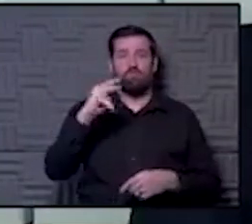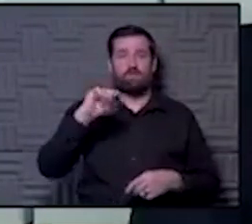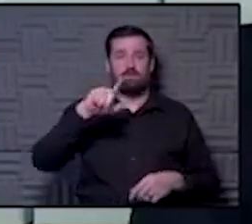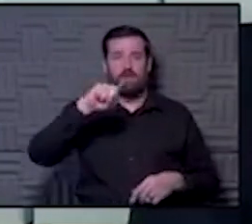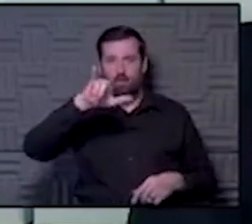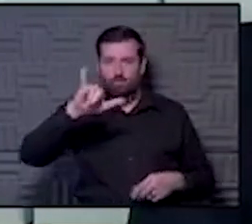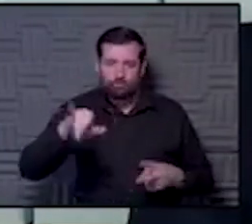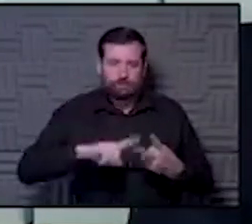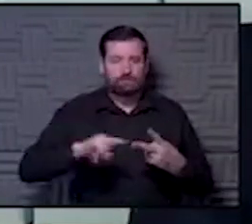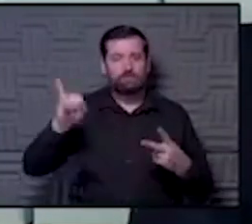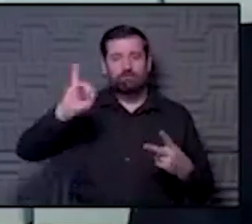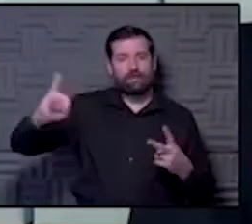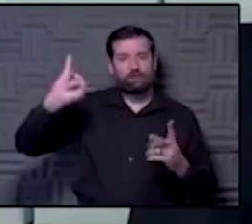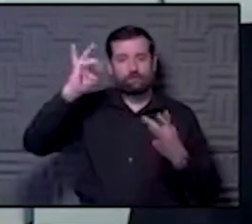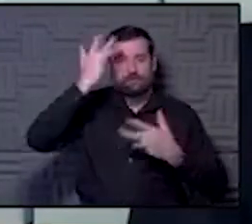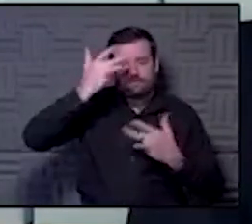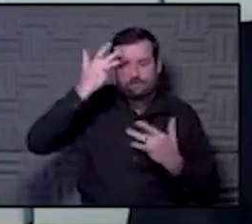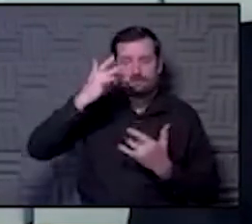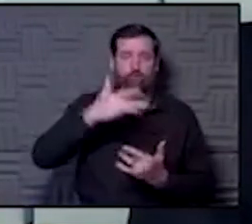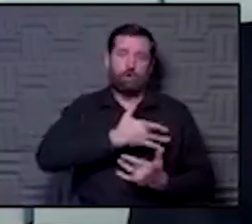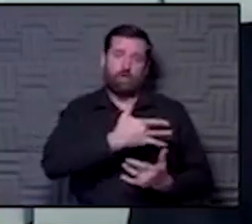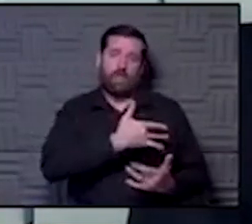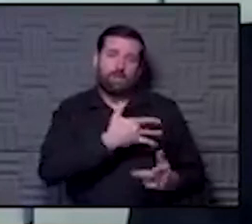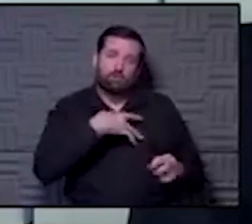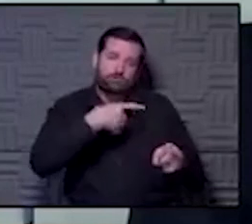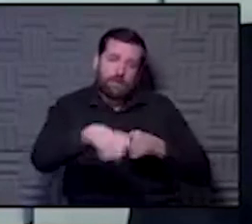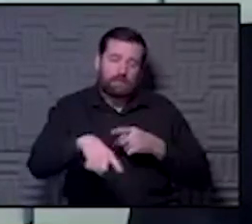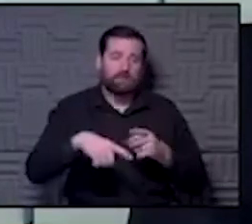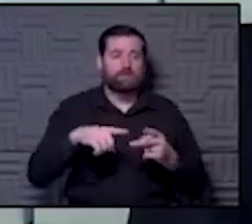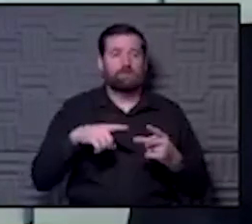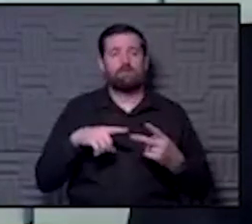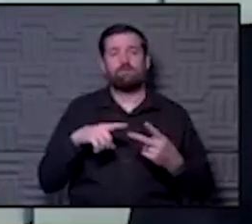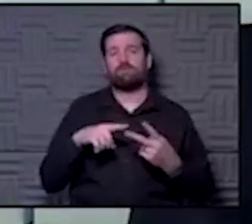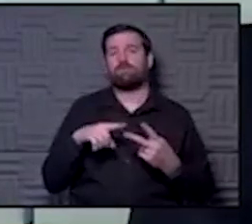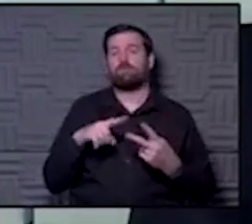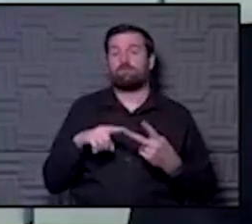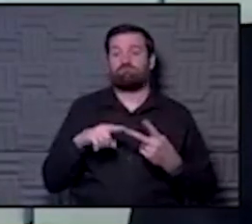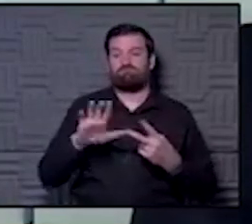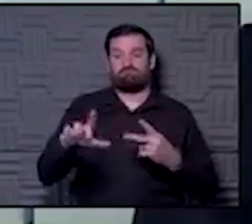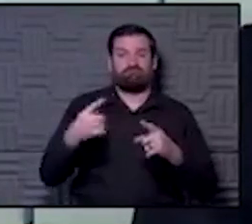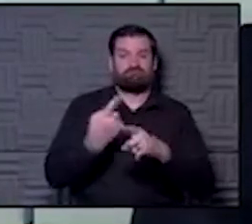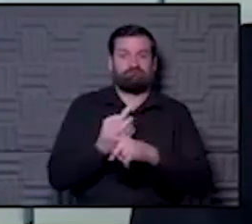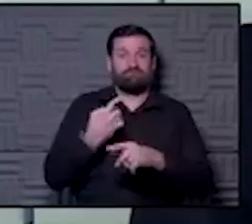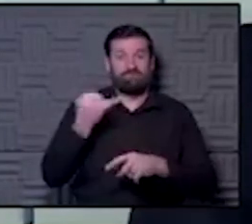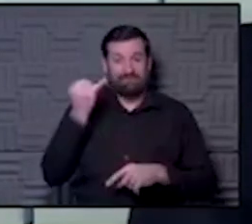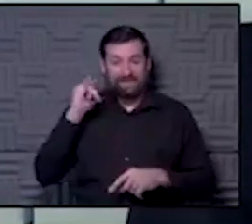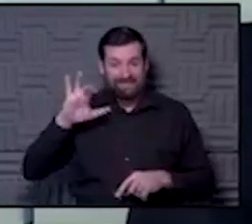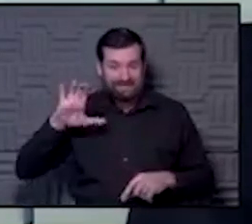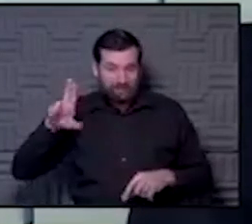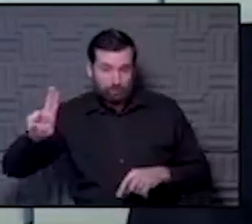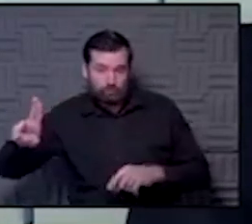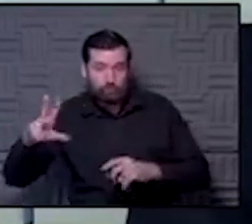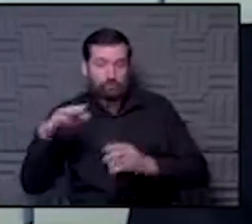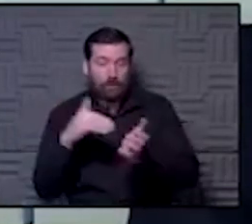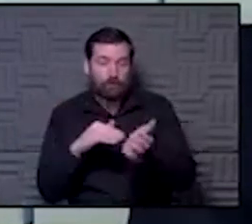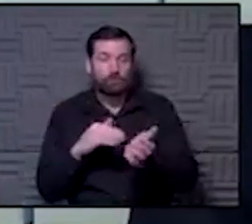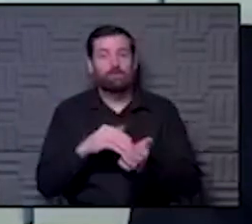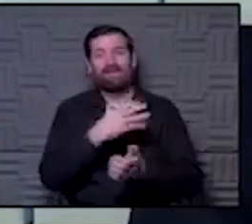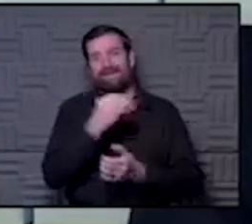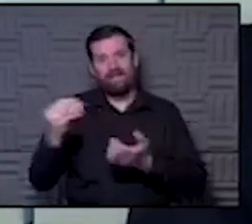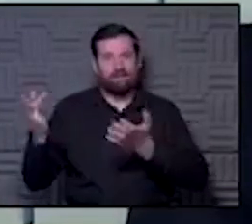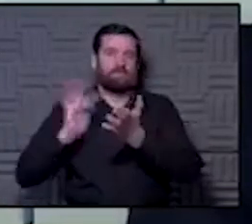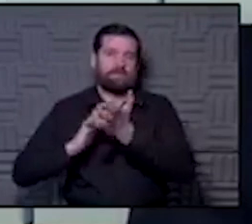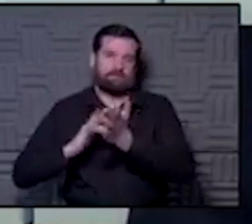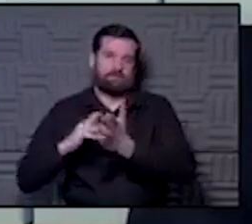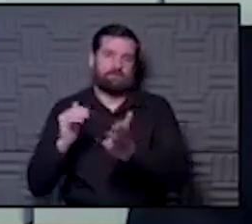diseases and cardiology. The ICU doctors if the patient is sick enough to be in the ICU and the hospital medicine doctors if the patient